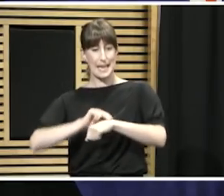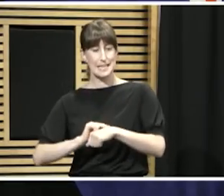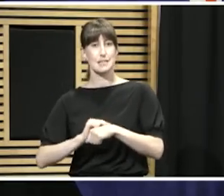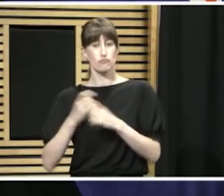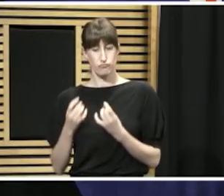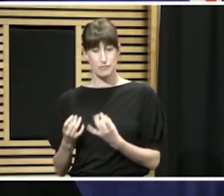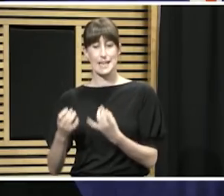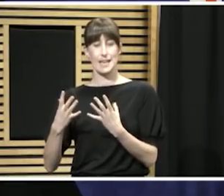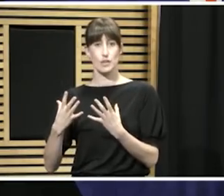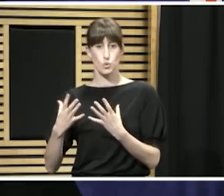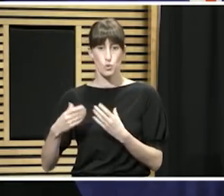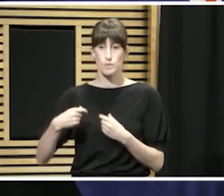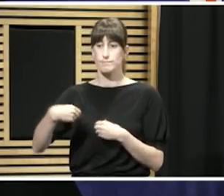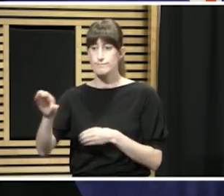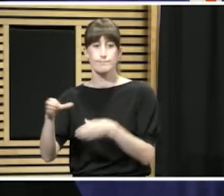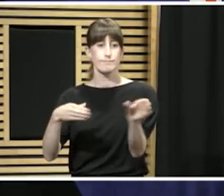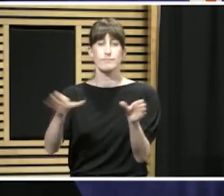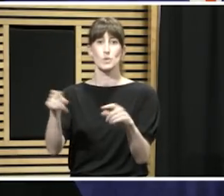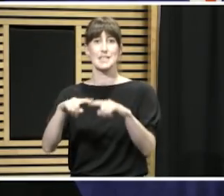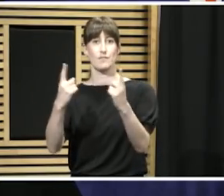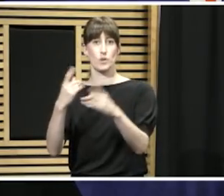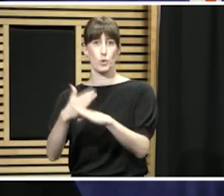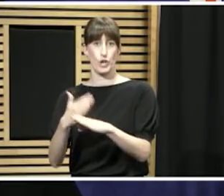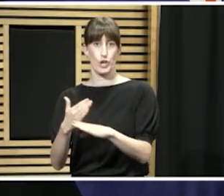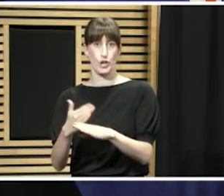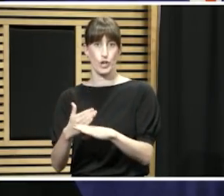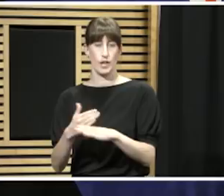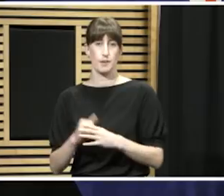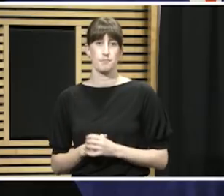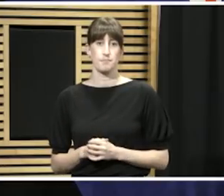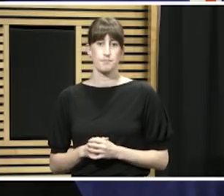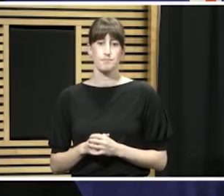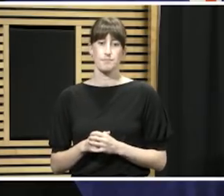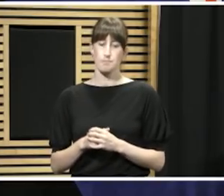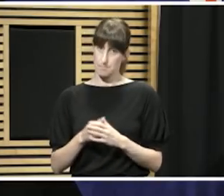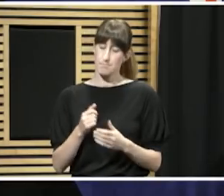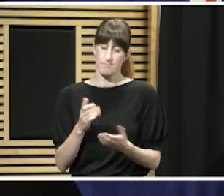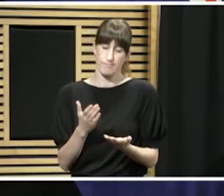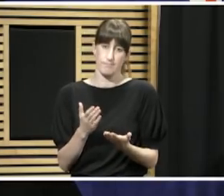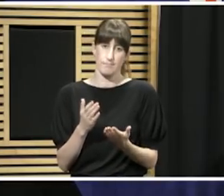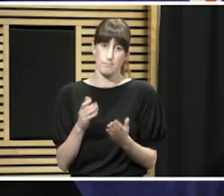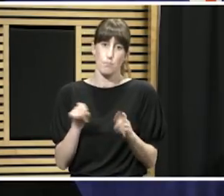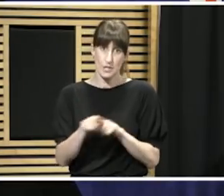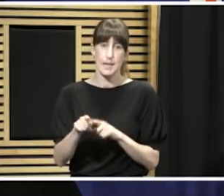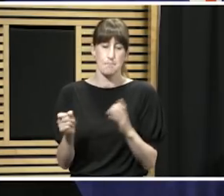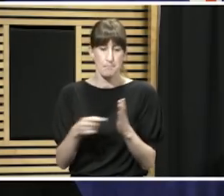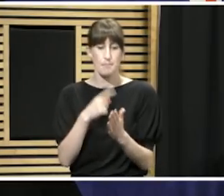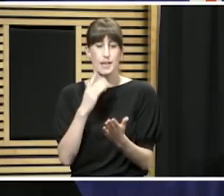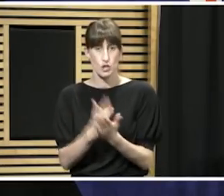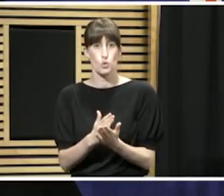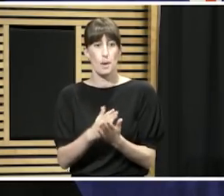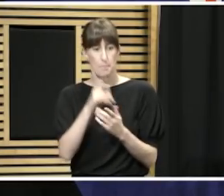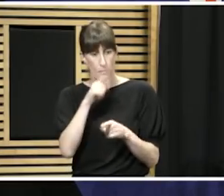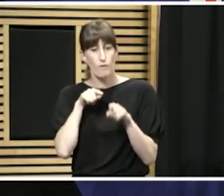areas, which include ensuring that people comply with the COVID-19 restrictions.